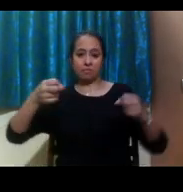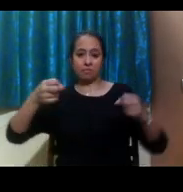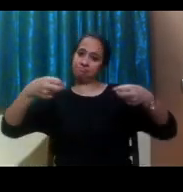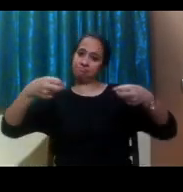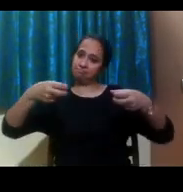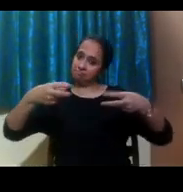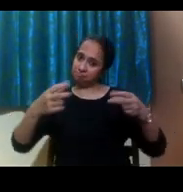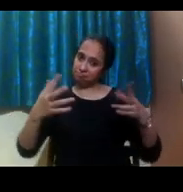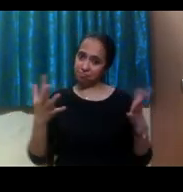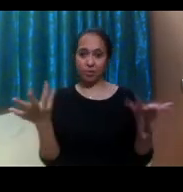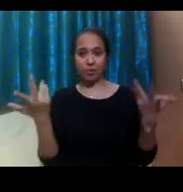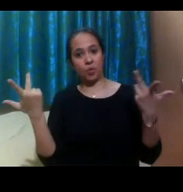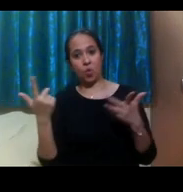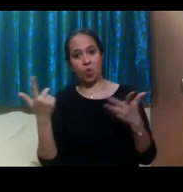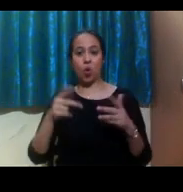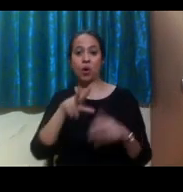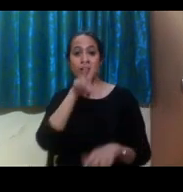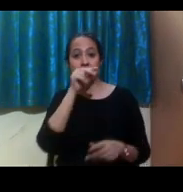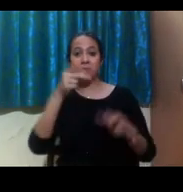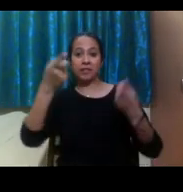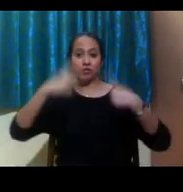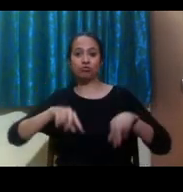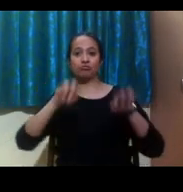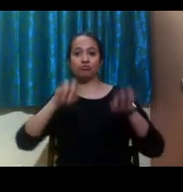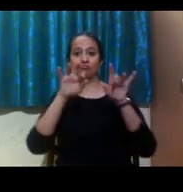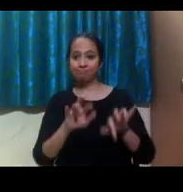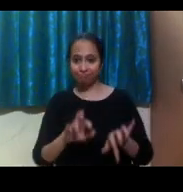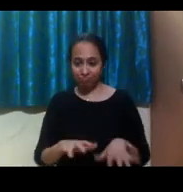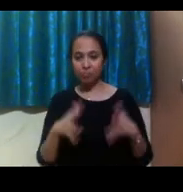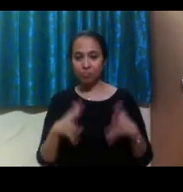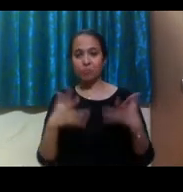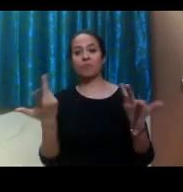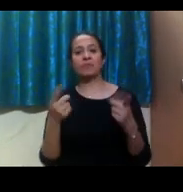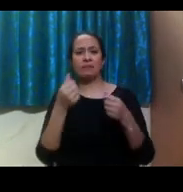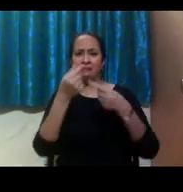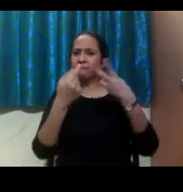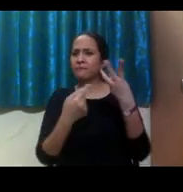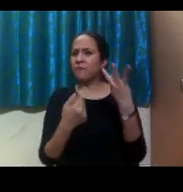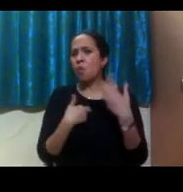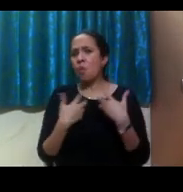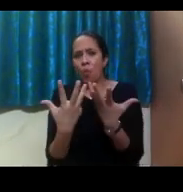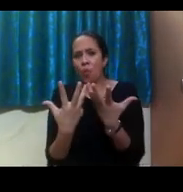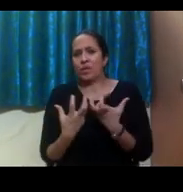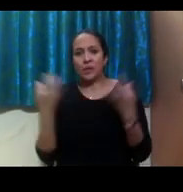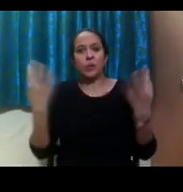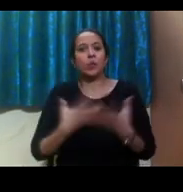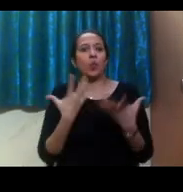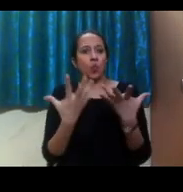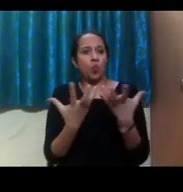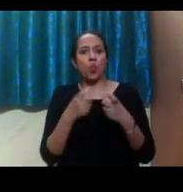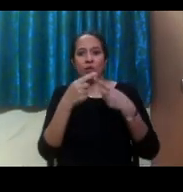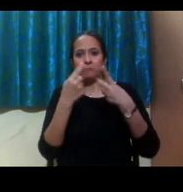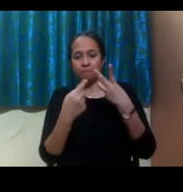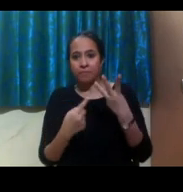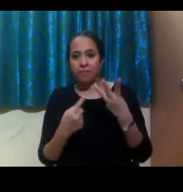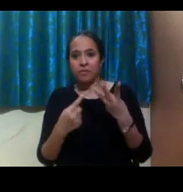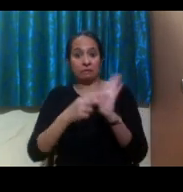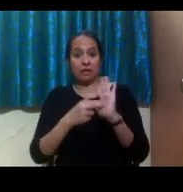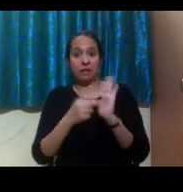or speech to text services. And honestly, like that that may improve my